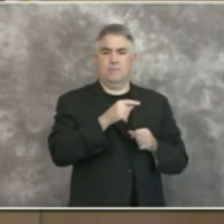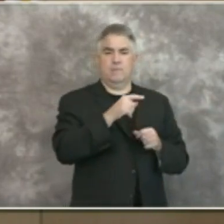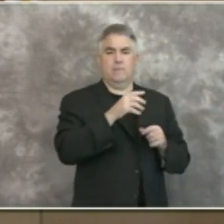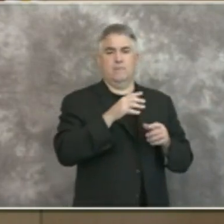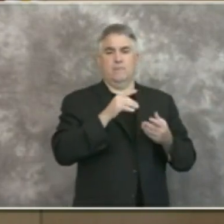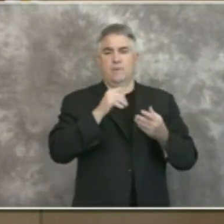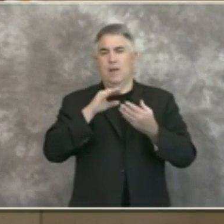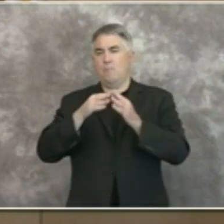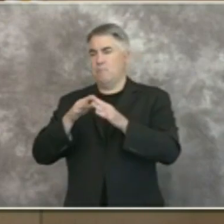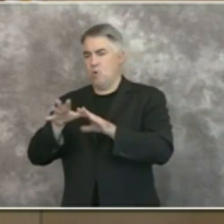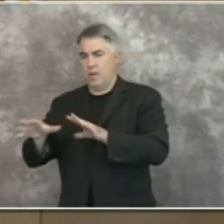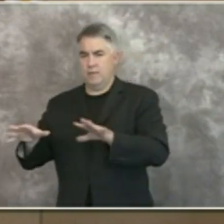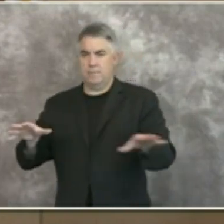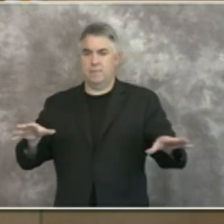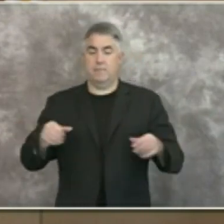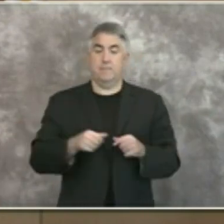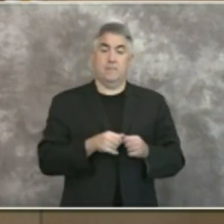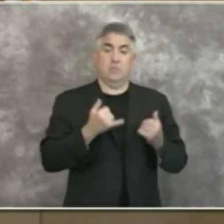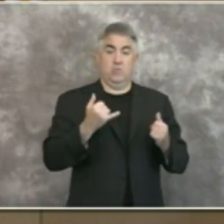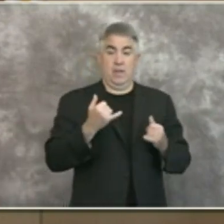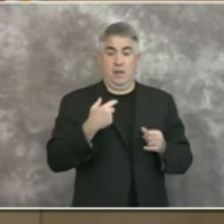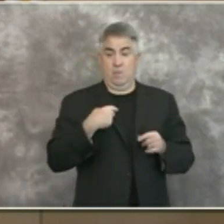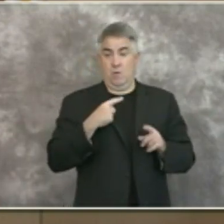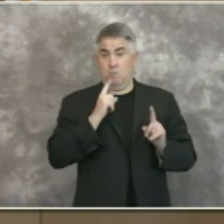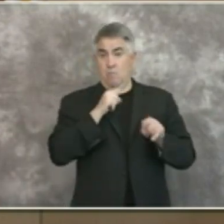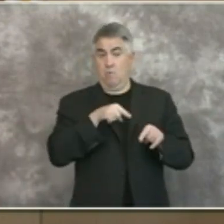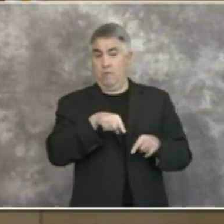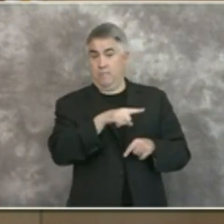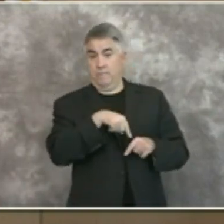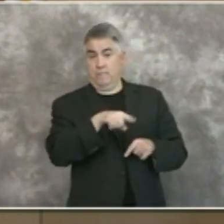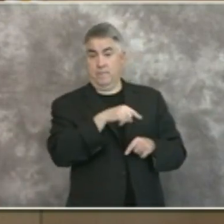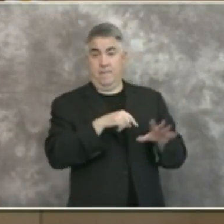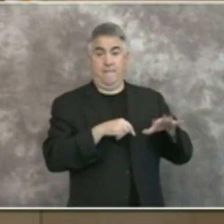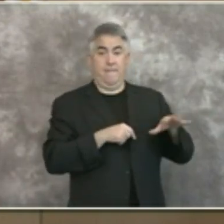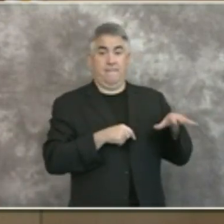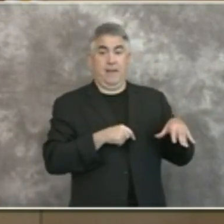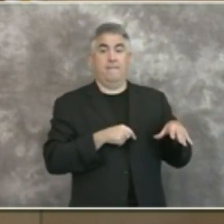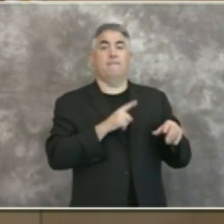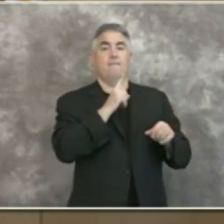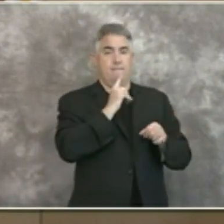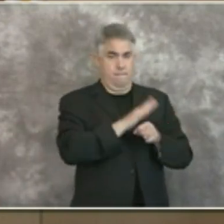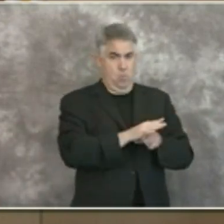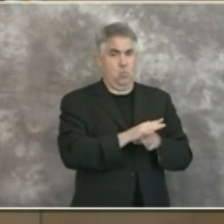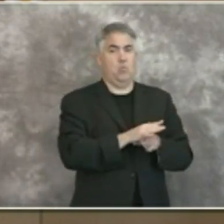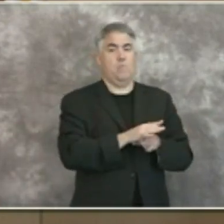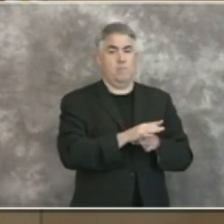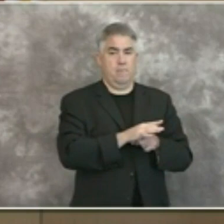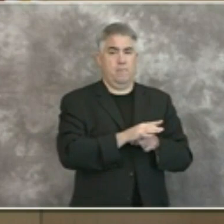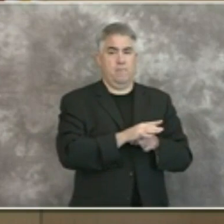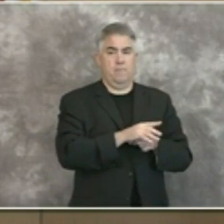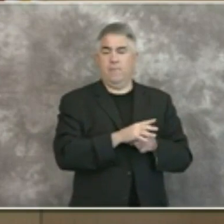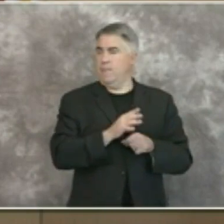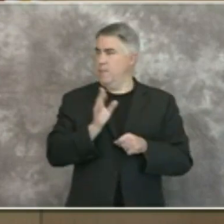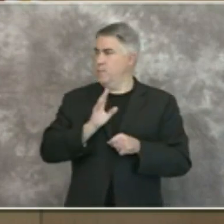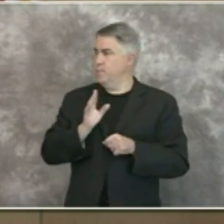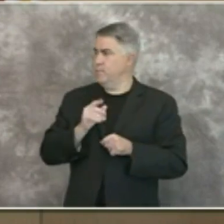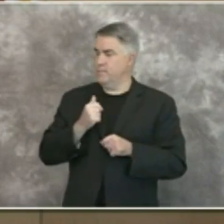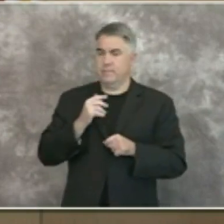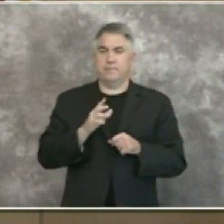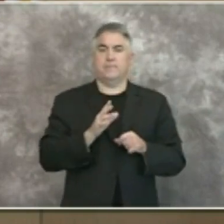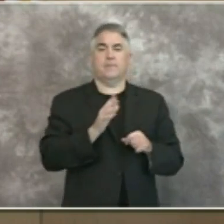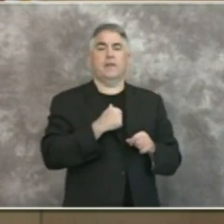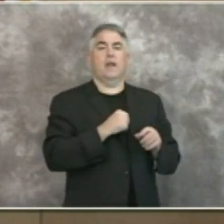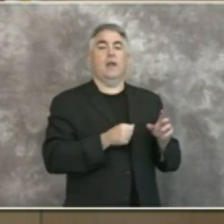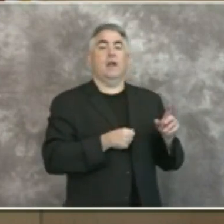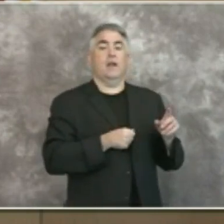today uh we are reporting that 55 confirmed um or rather not 55 confirmed active